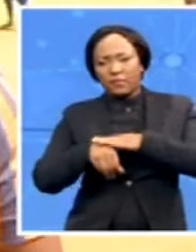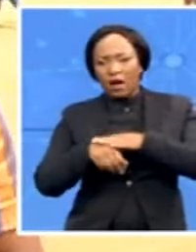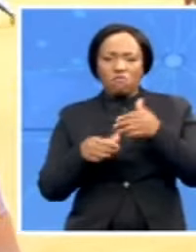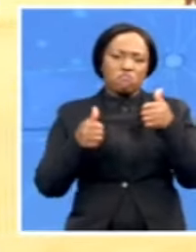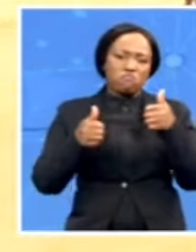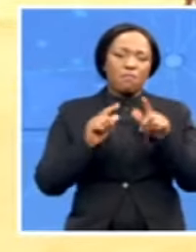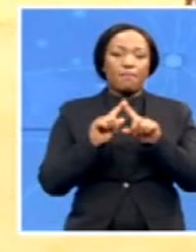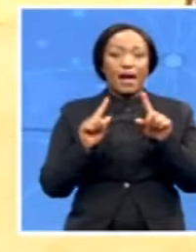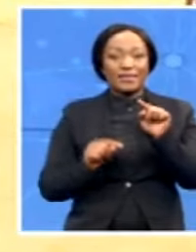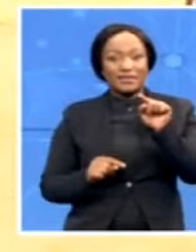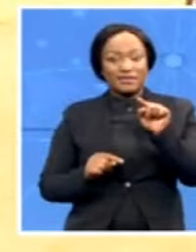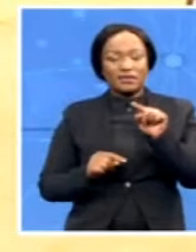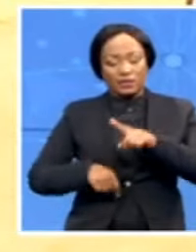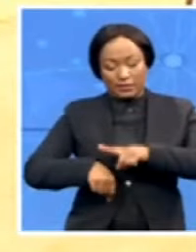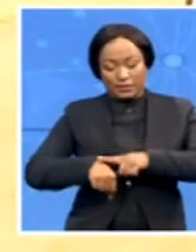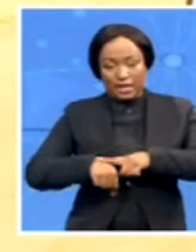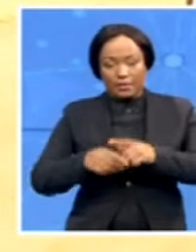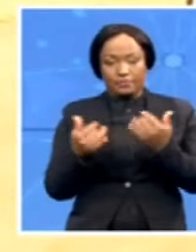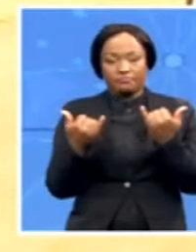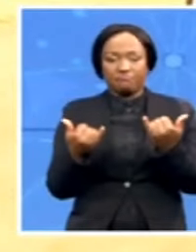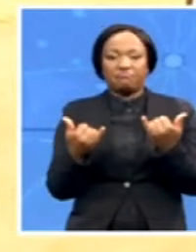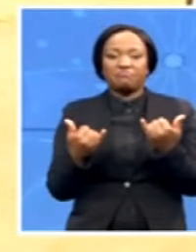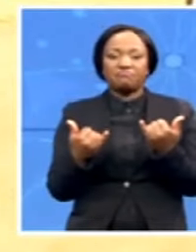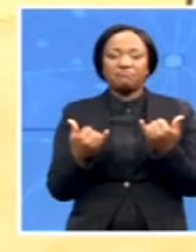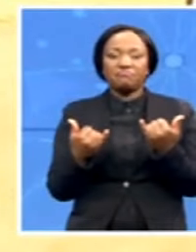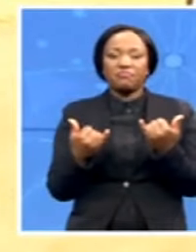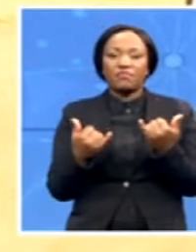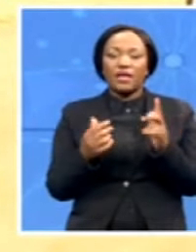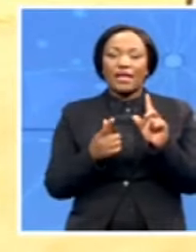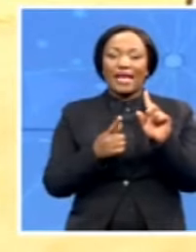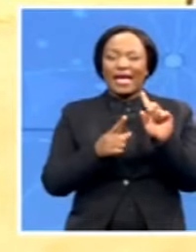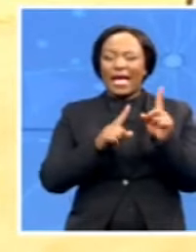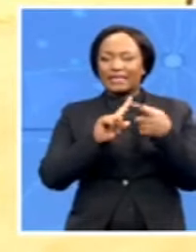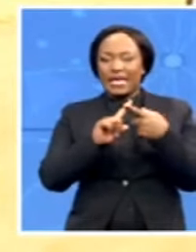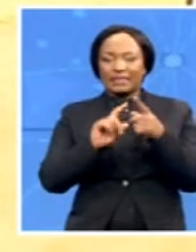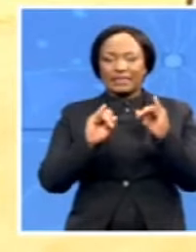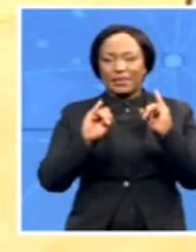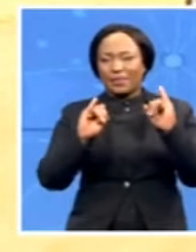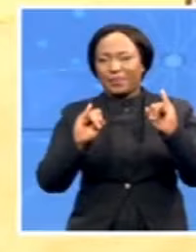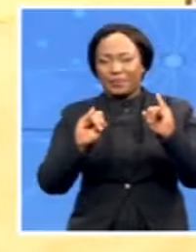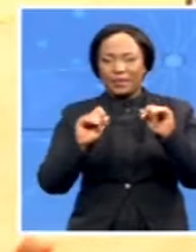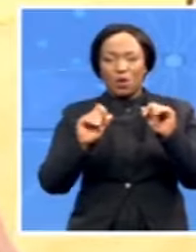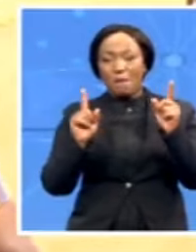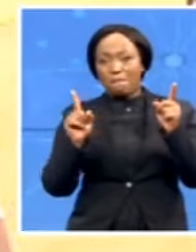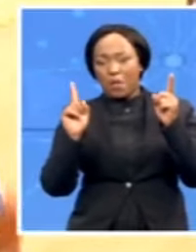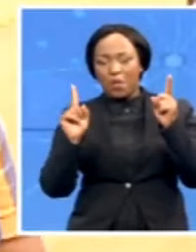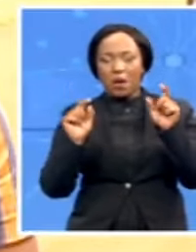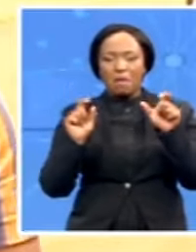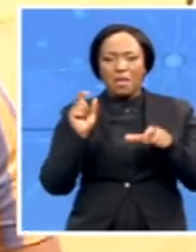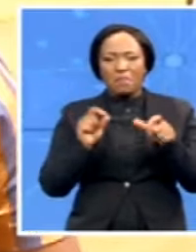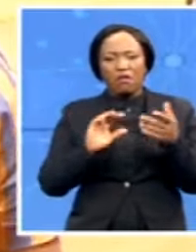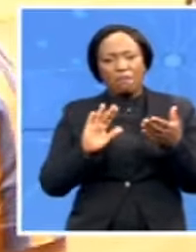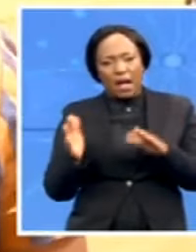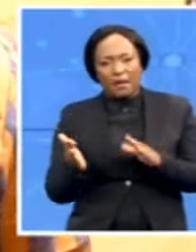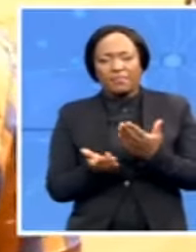you know, accidents, fatal accidents that have been experienced, that have been witnessed in the past, over the last few